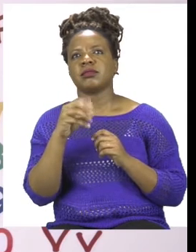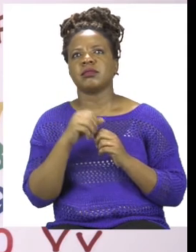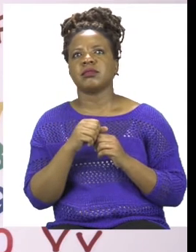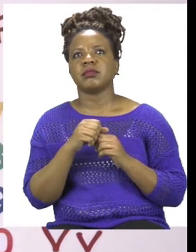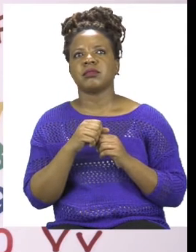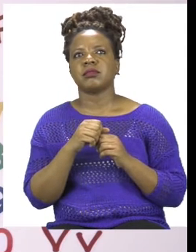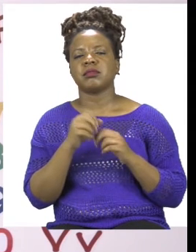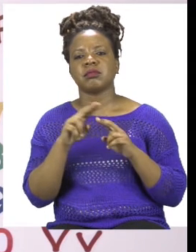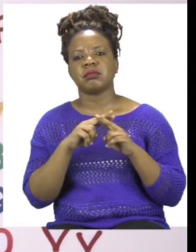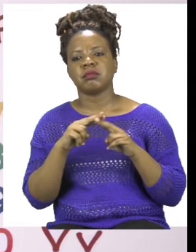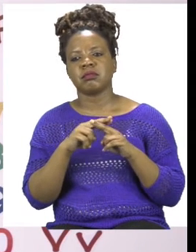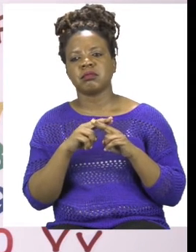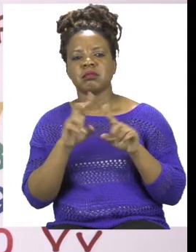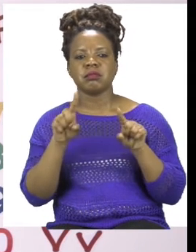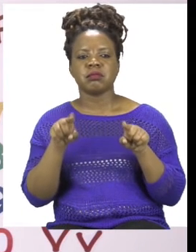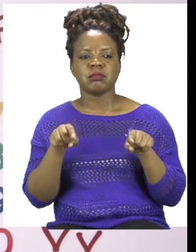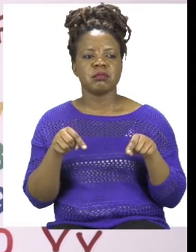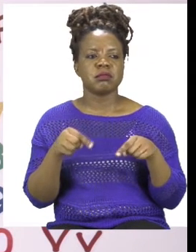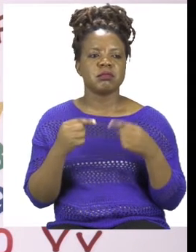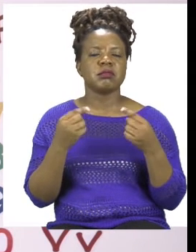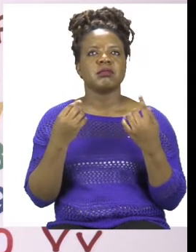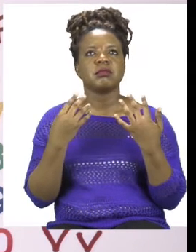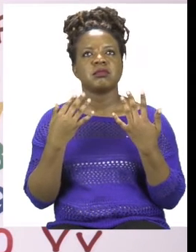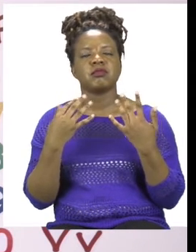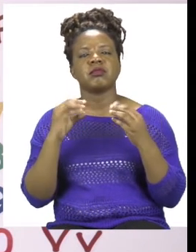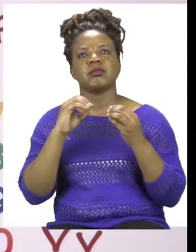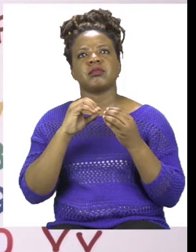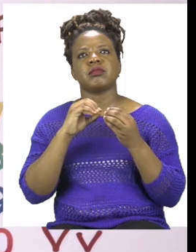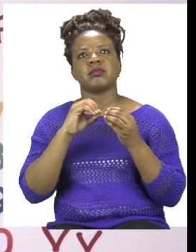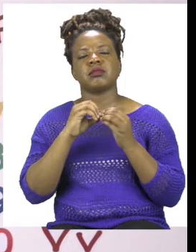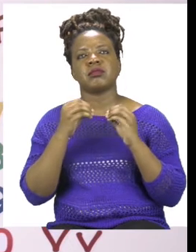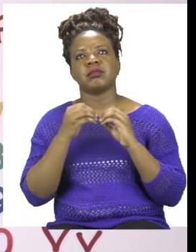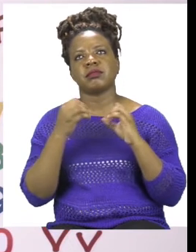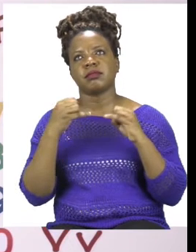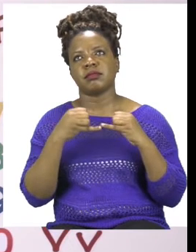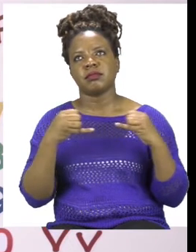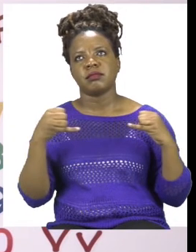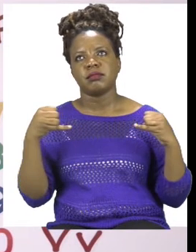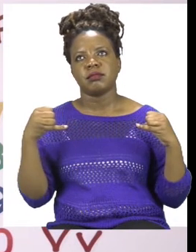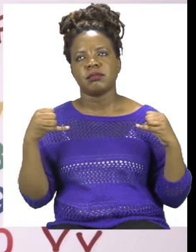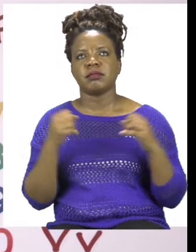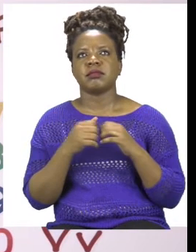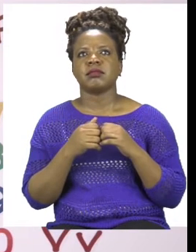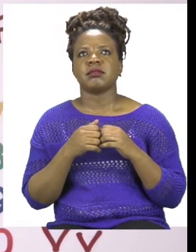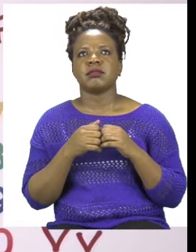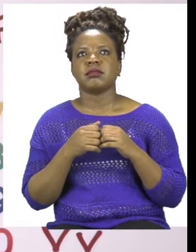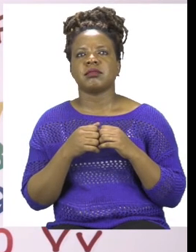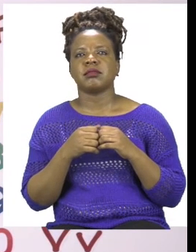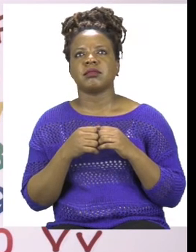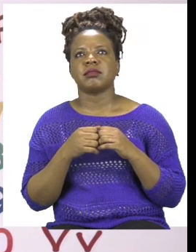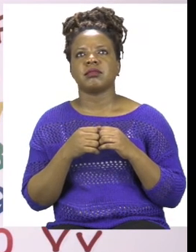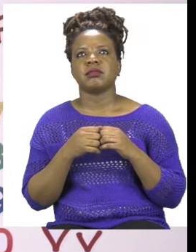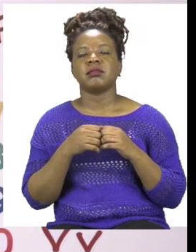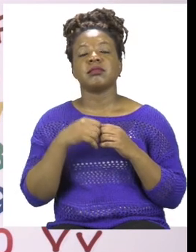fingers, you can use counters, you can use the number line but you know that 6 plus 6 equals